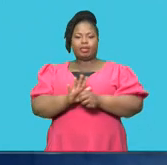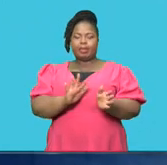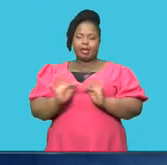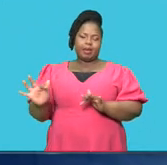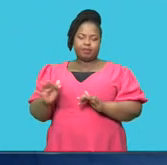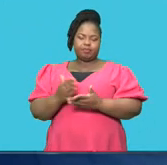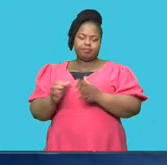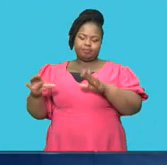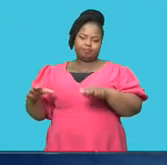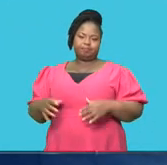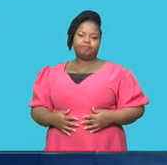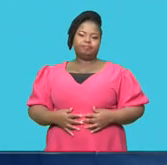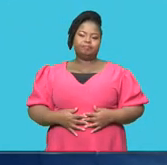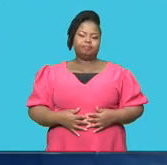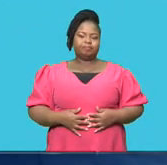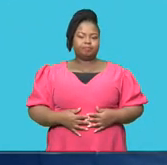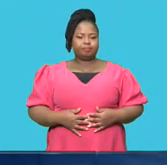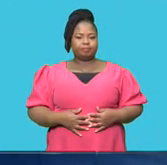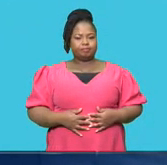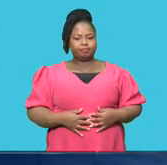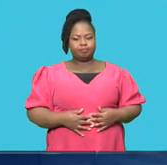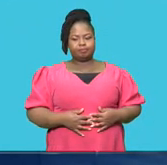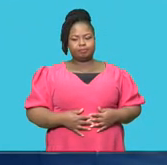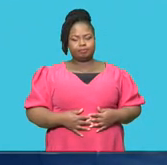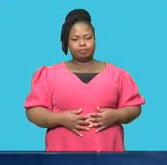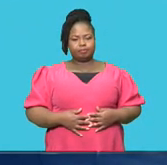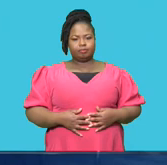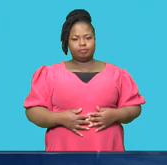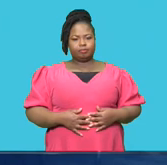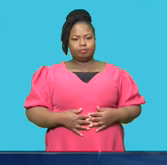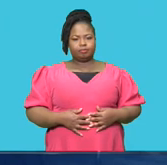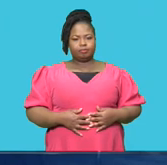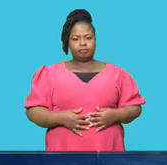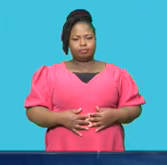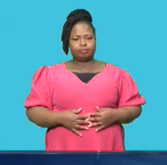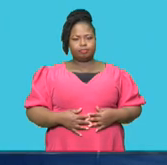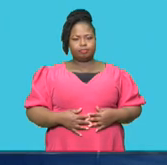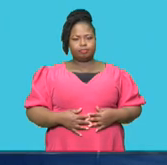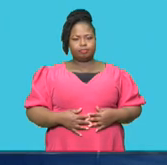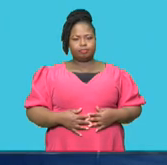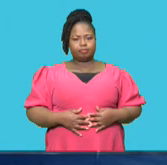by the sector. For Soweto TV News, I am Zulibanzi Mazibugo.